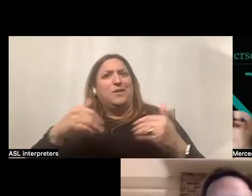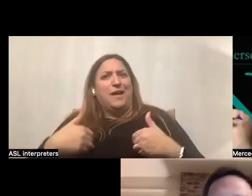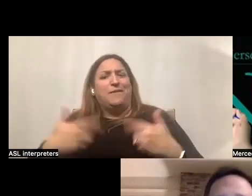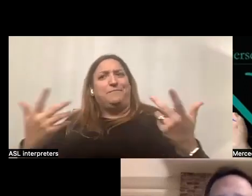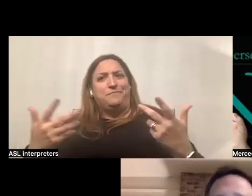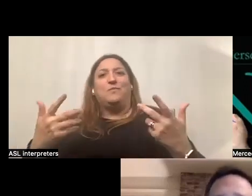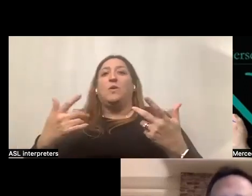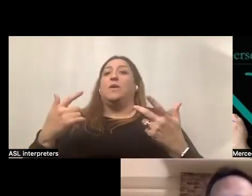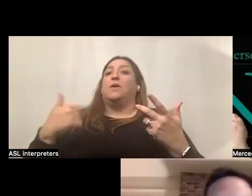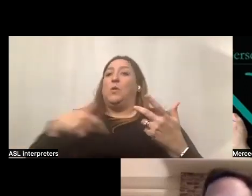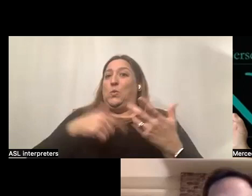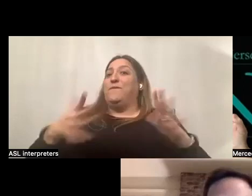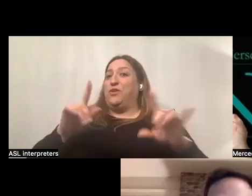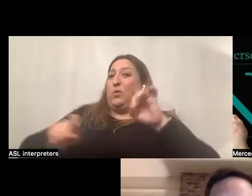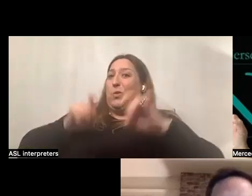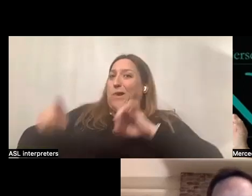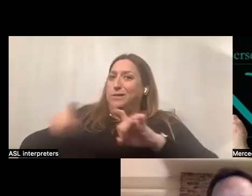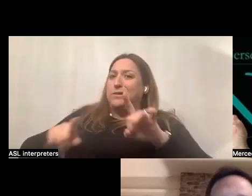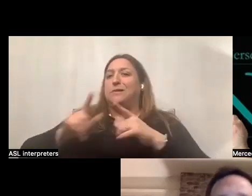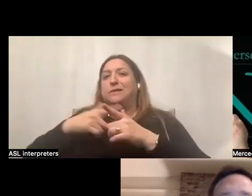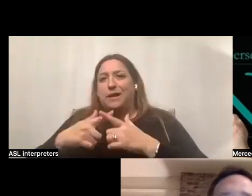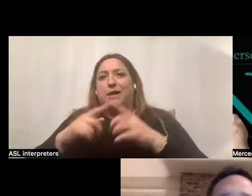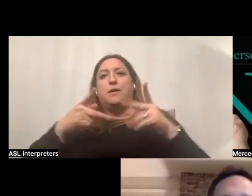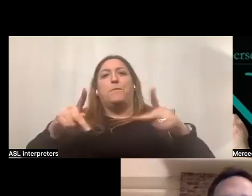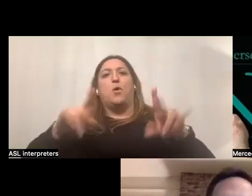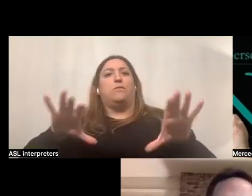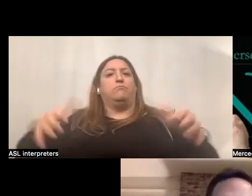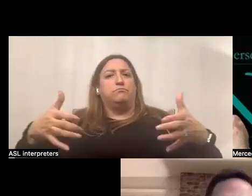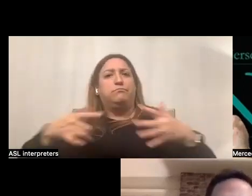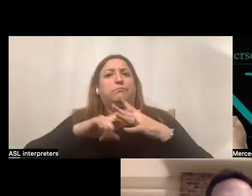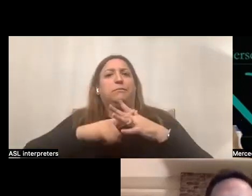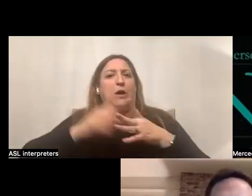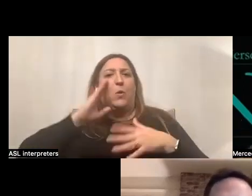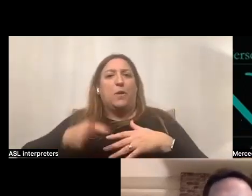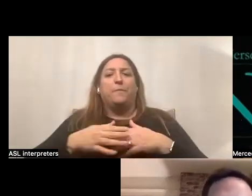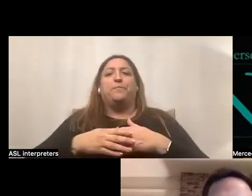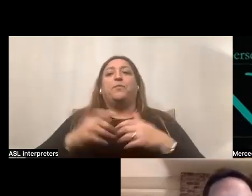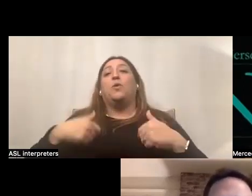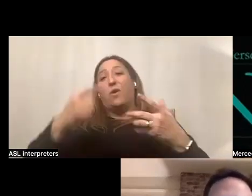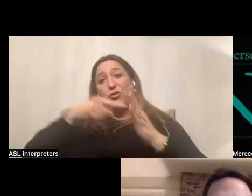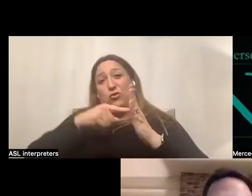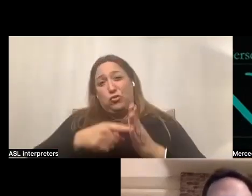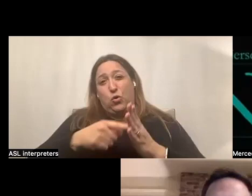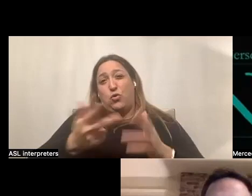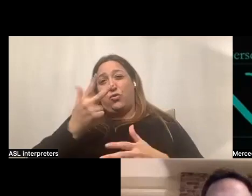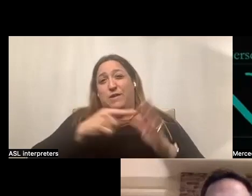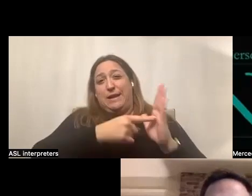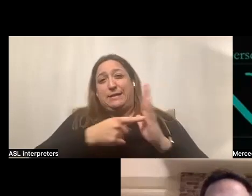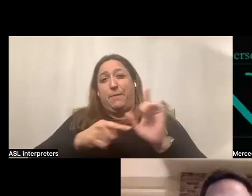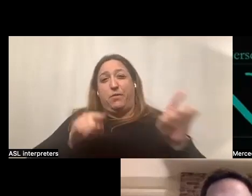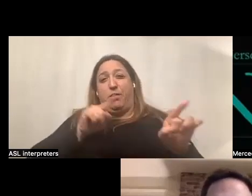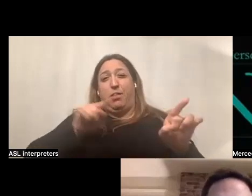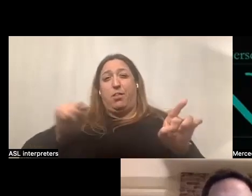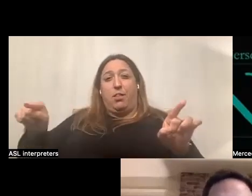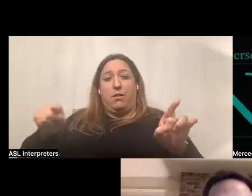have those, those questions with him, we'd have, you know, the party would begin. So basically I just wanted to show you kind of three examples of, uh,